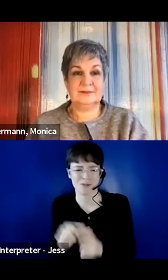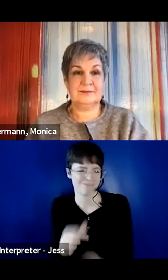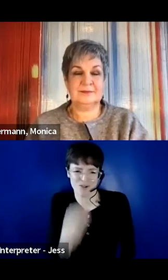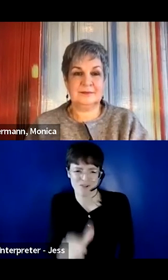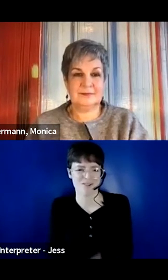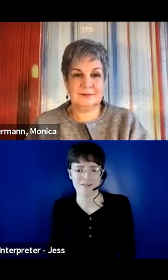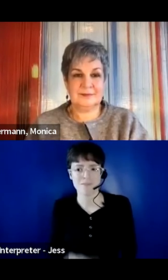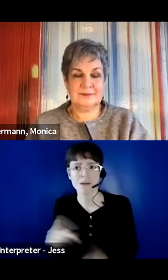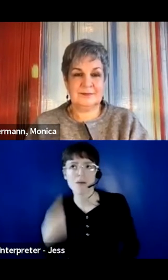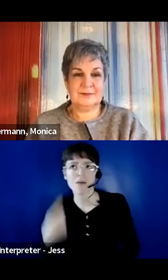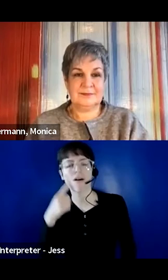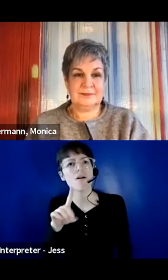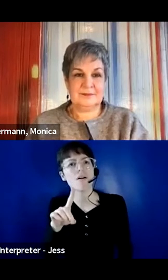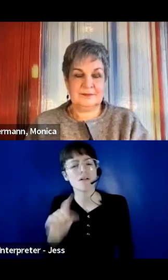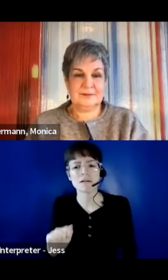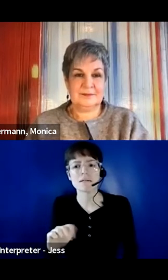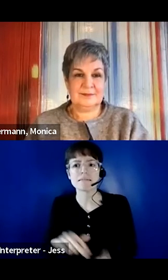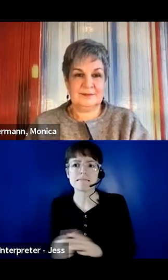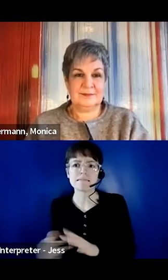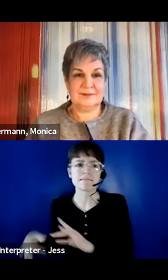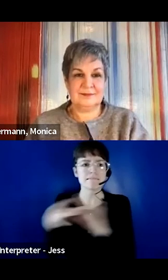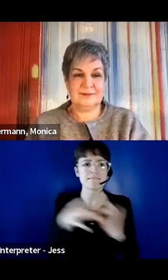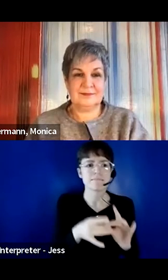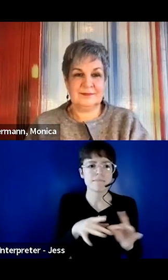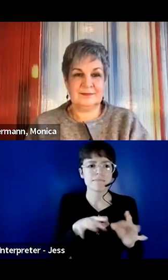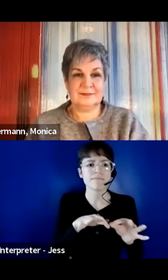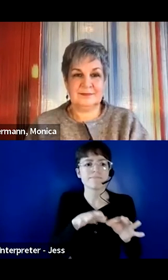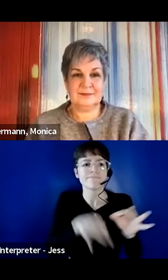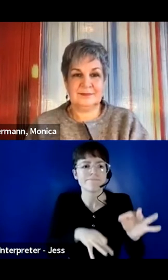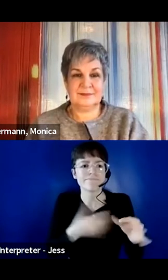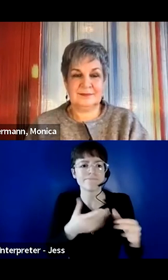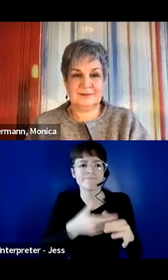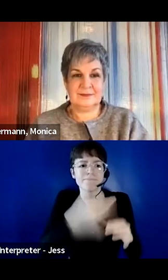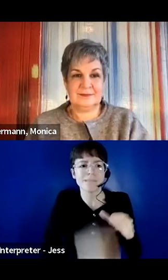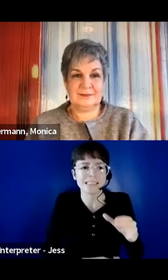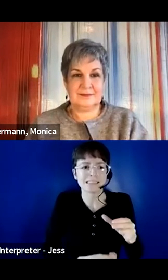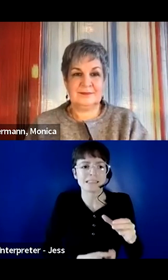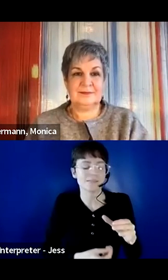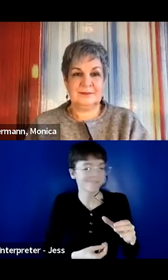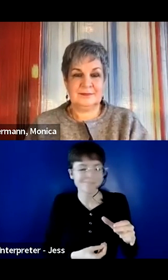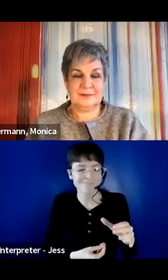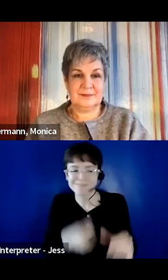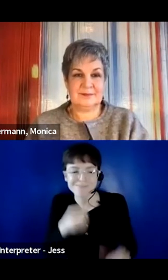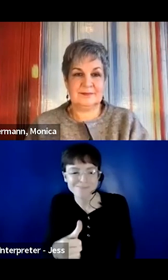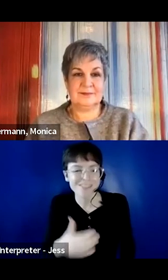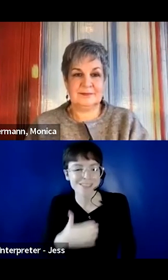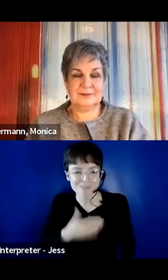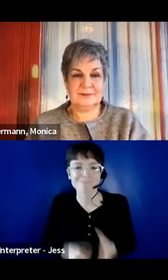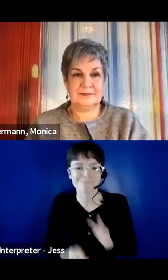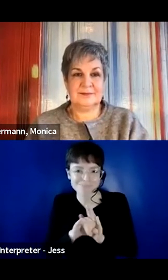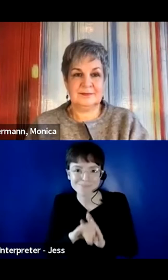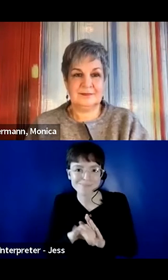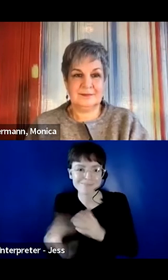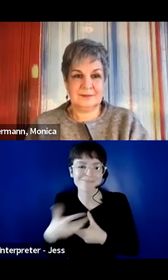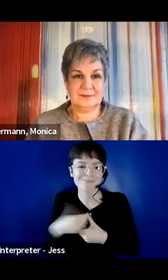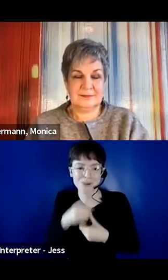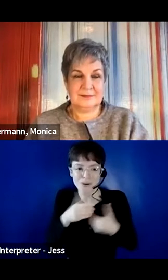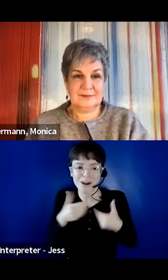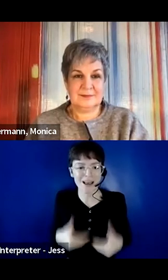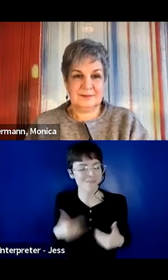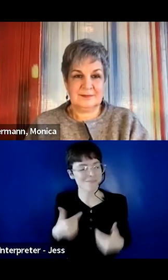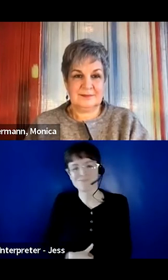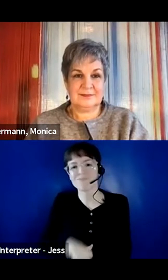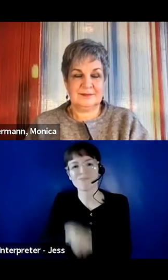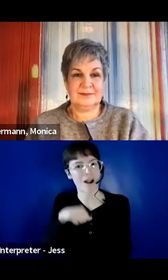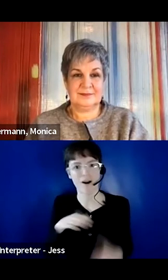associate it with being a deficit. When it's not, it's an identity, and it's part of who I am. And I'm very proud to be